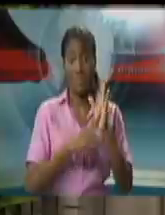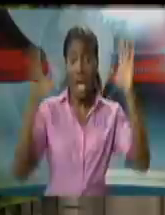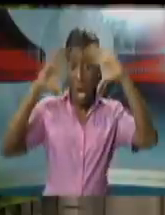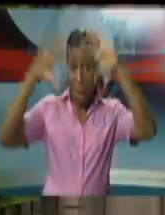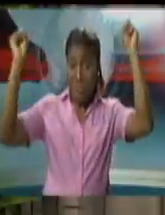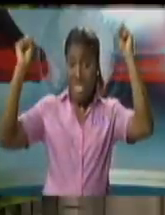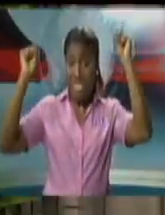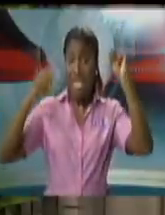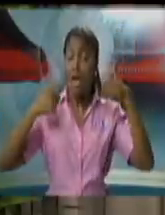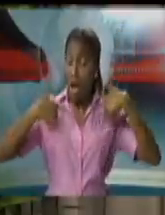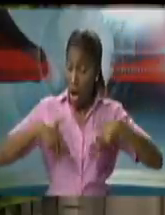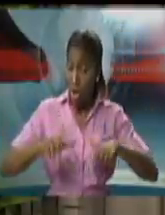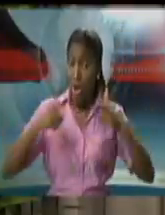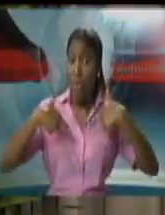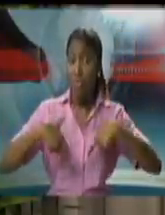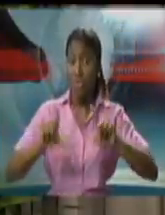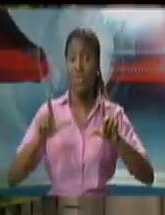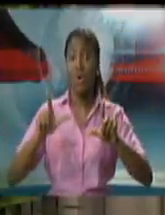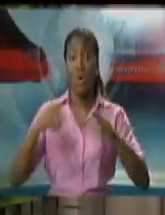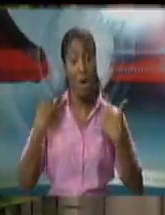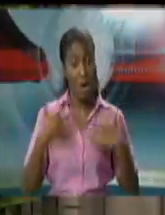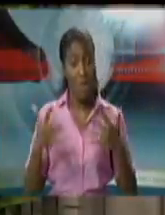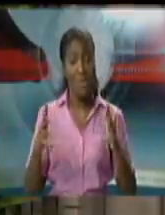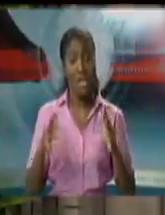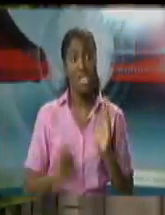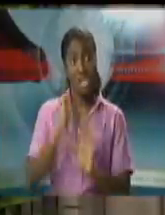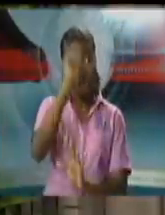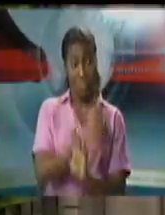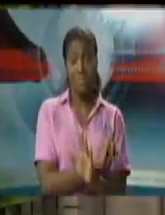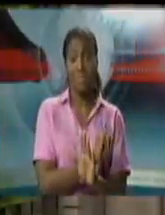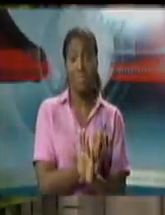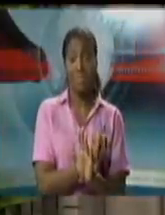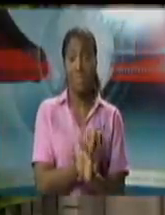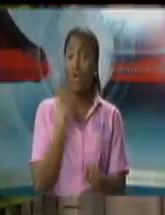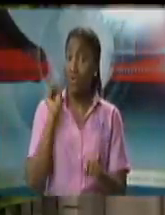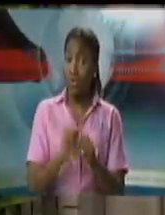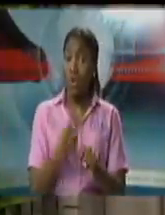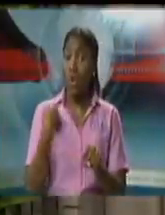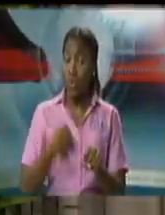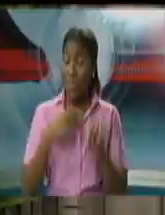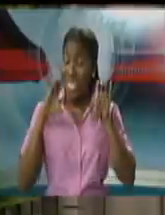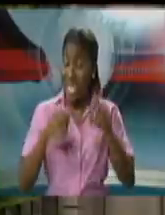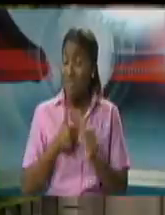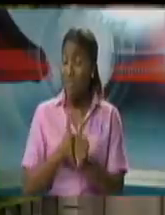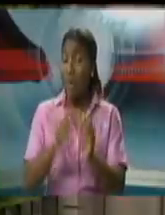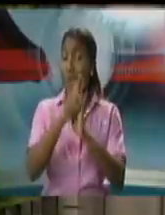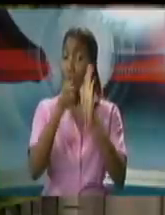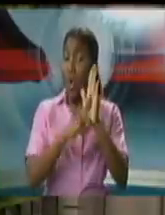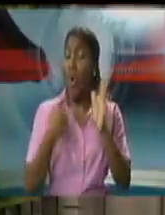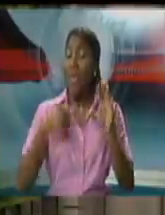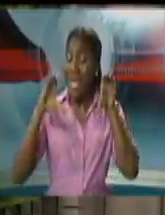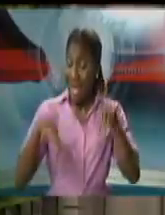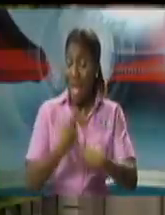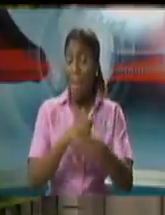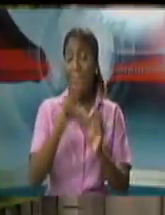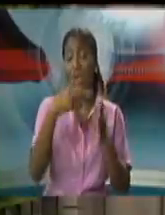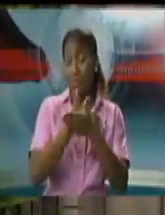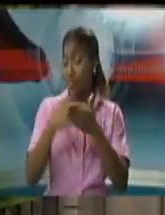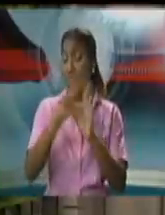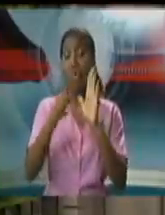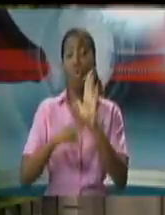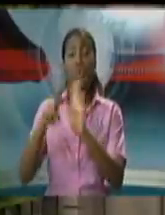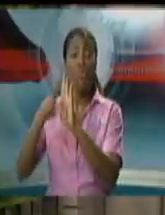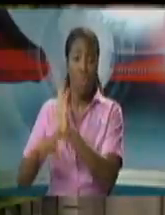the end of january to be a dangerous infectious disease and we are well within the law of making these regulations in